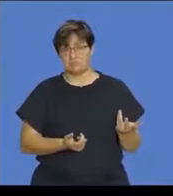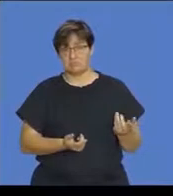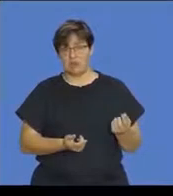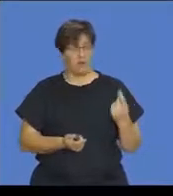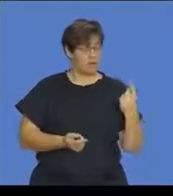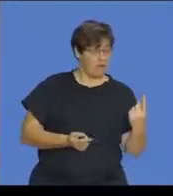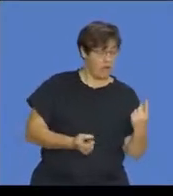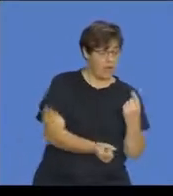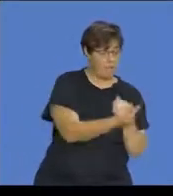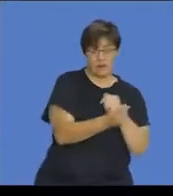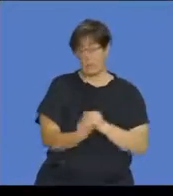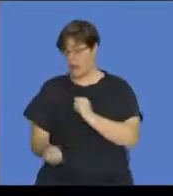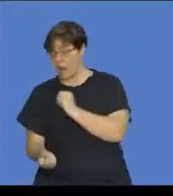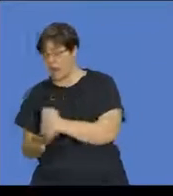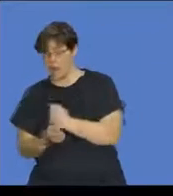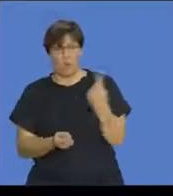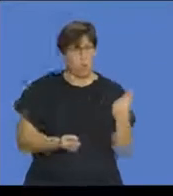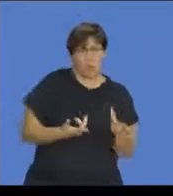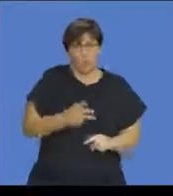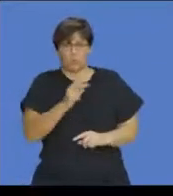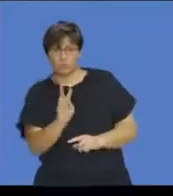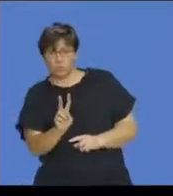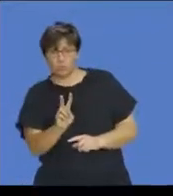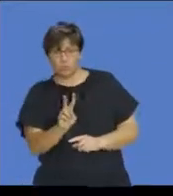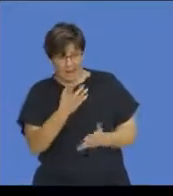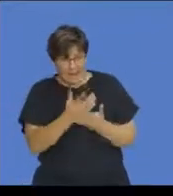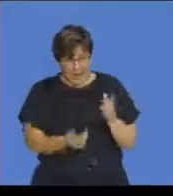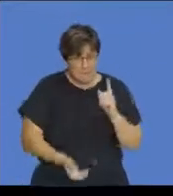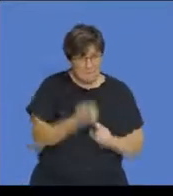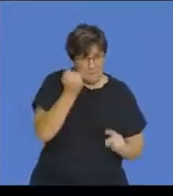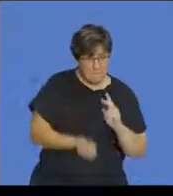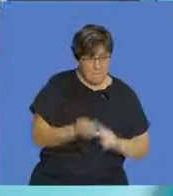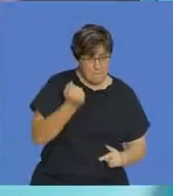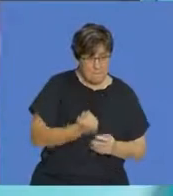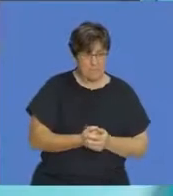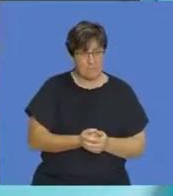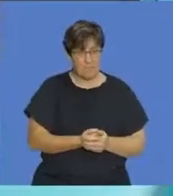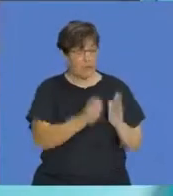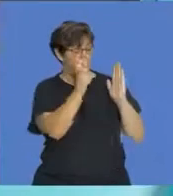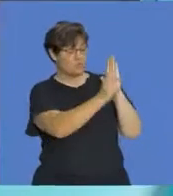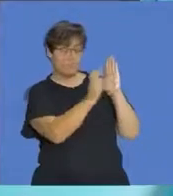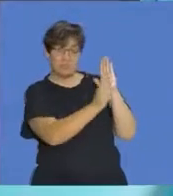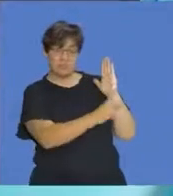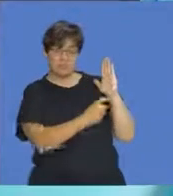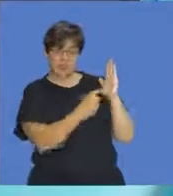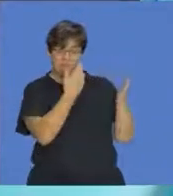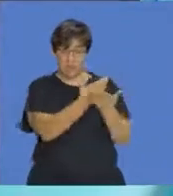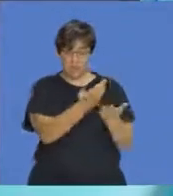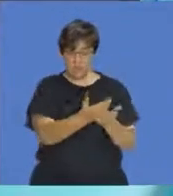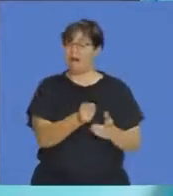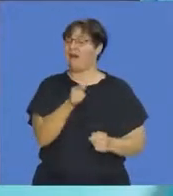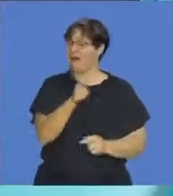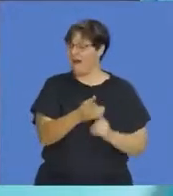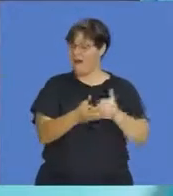different events occurring? Well fortunately the probability rules help us with exactly that